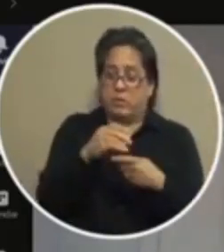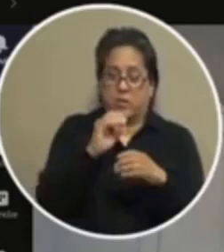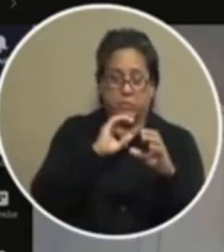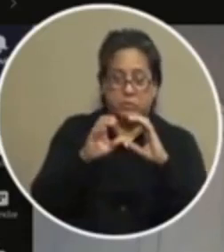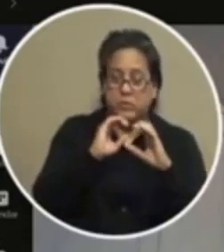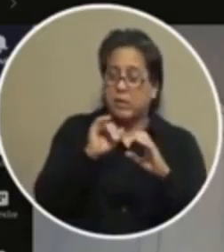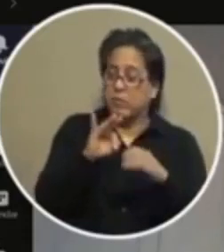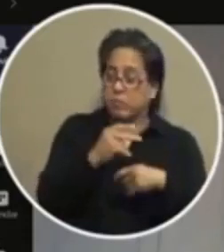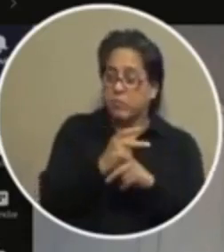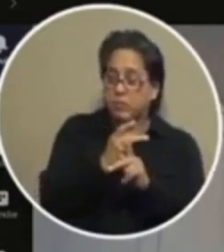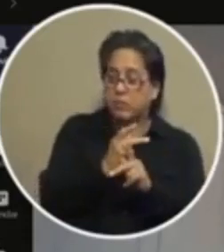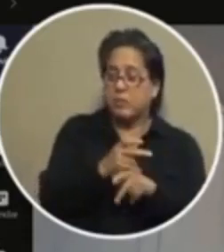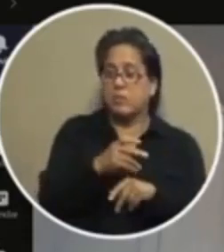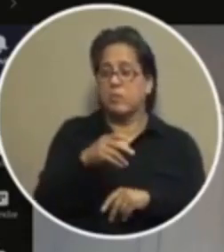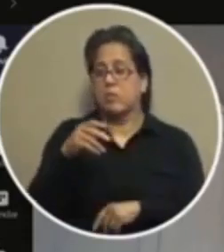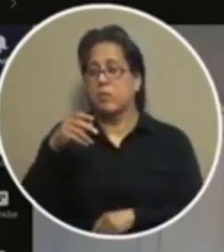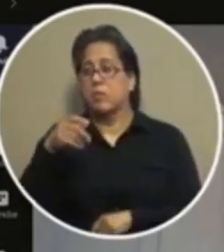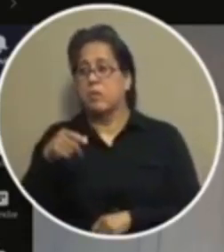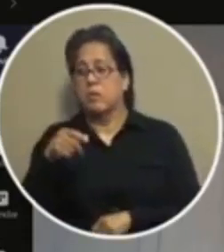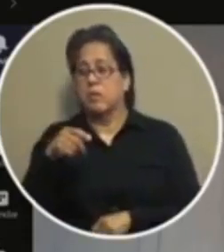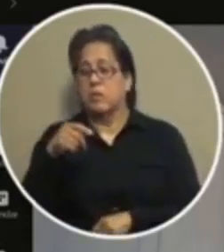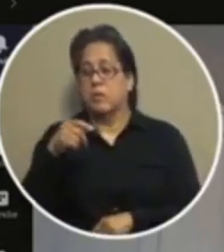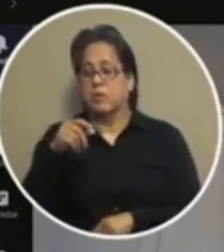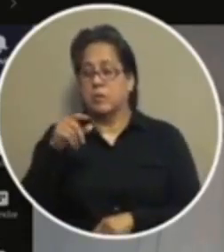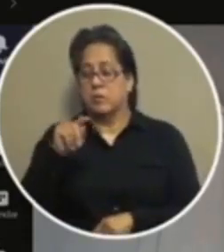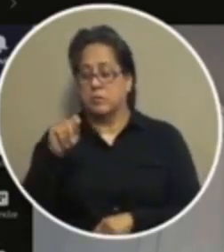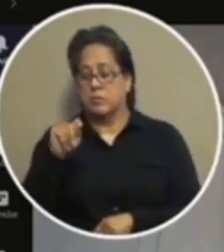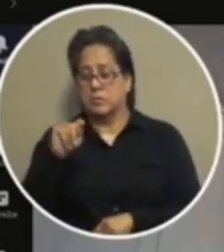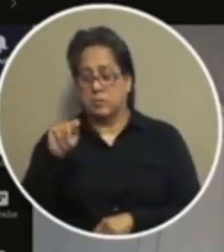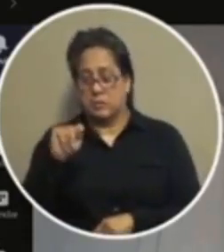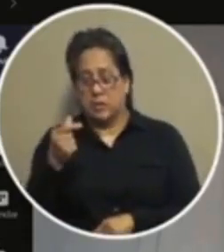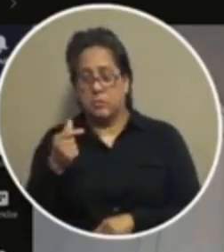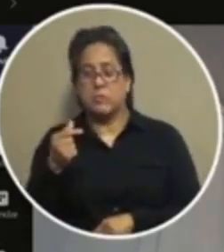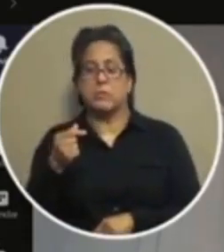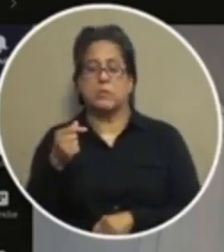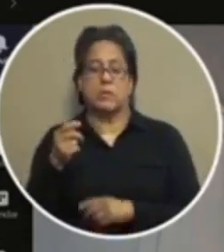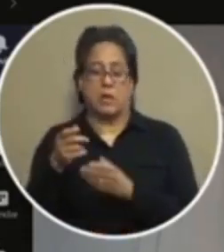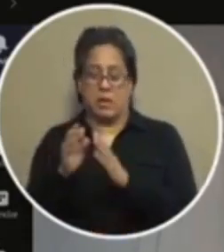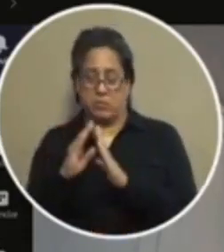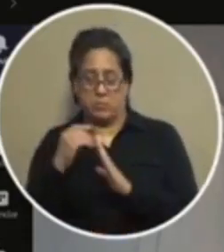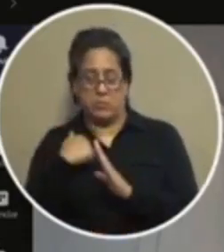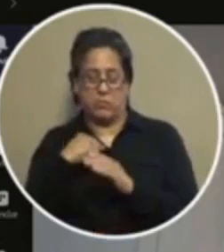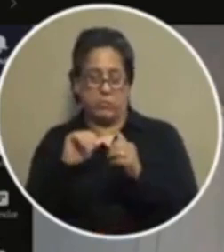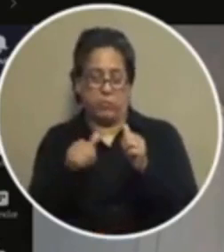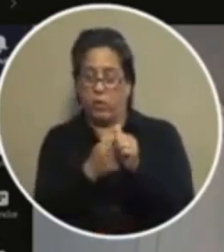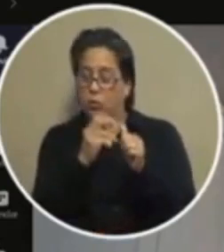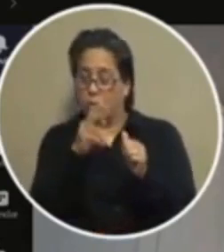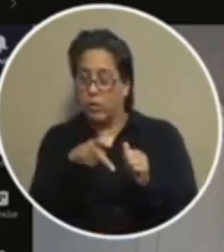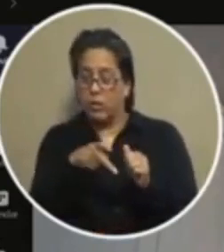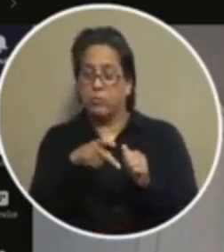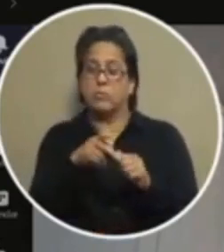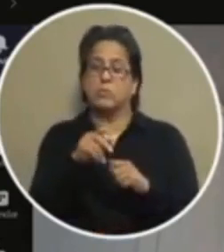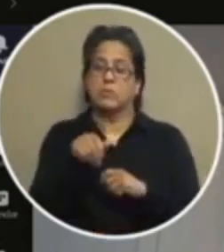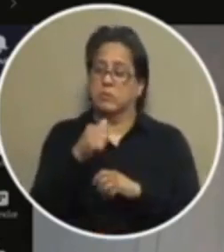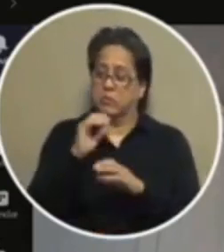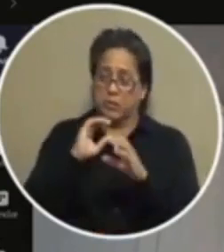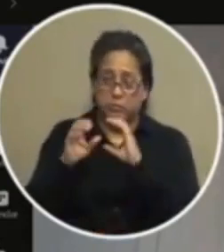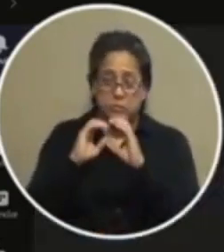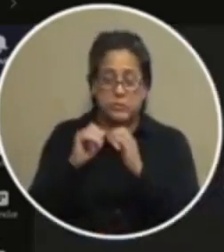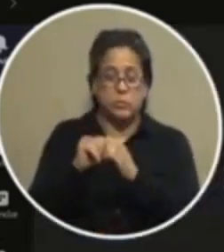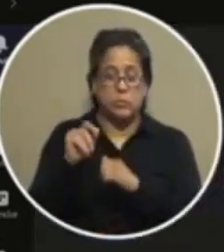um you know mr gonzalez has reached out to me even during the course of this this meeting to follow up on this uh based on our other conversations